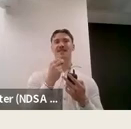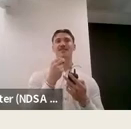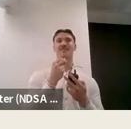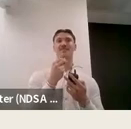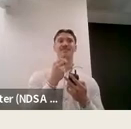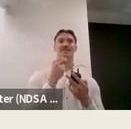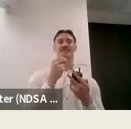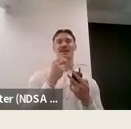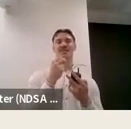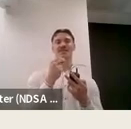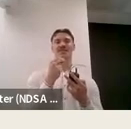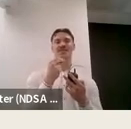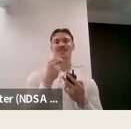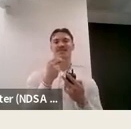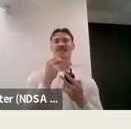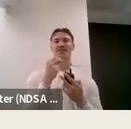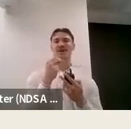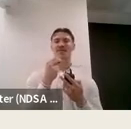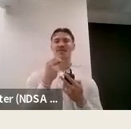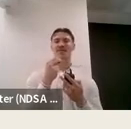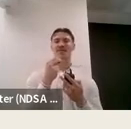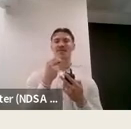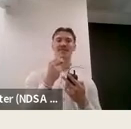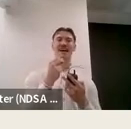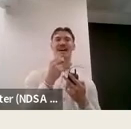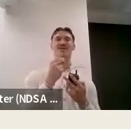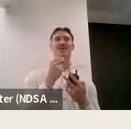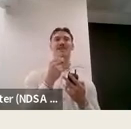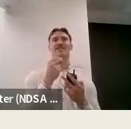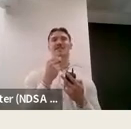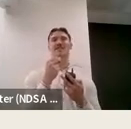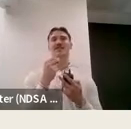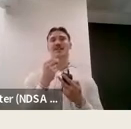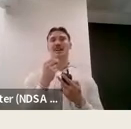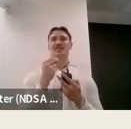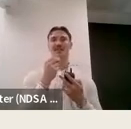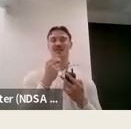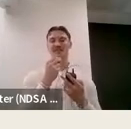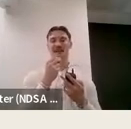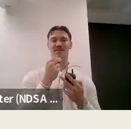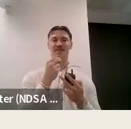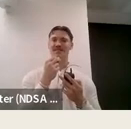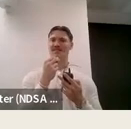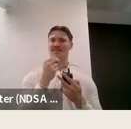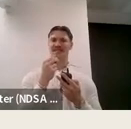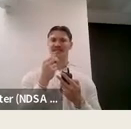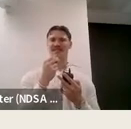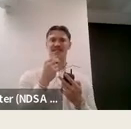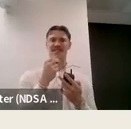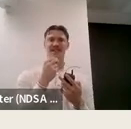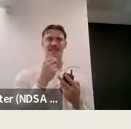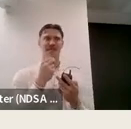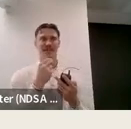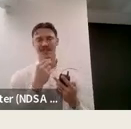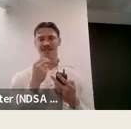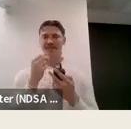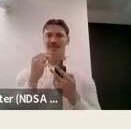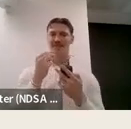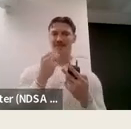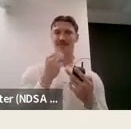So we're curious to hear from the audience. So what is the requirement for student voice at your work institute? So if you've been with us, technology,